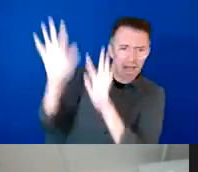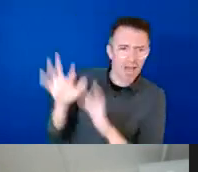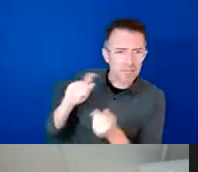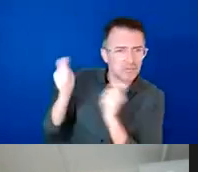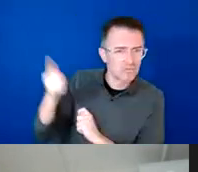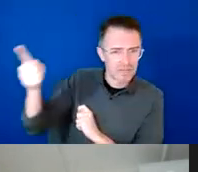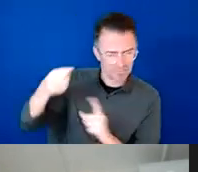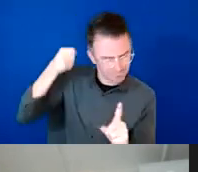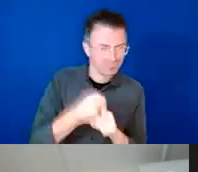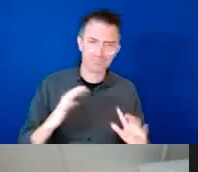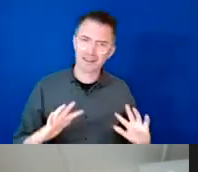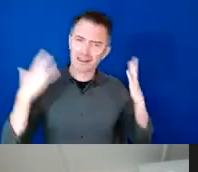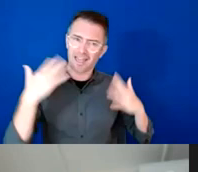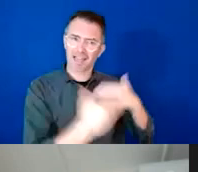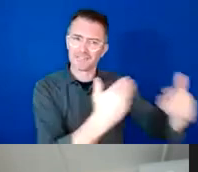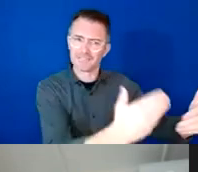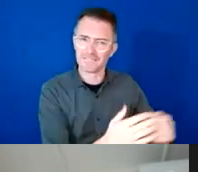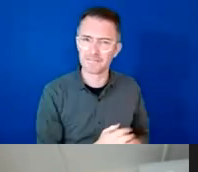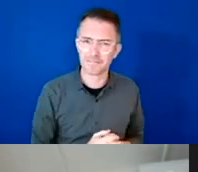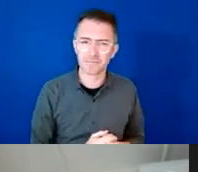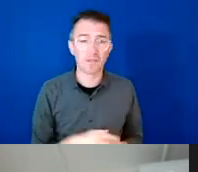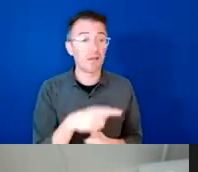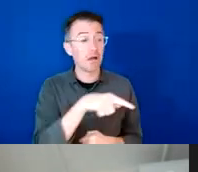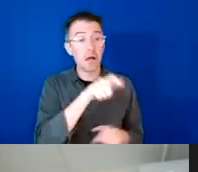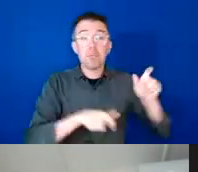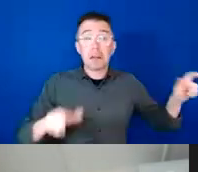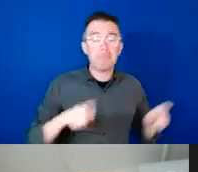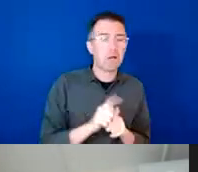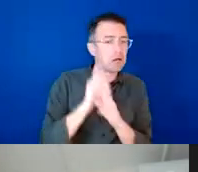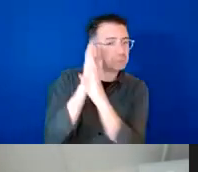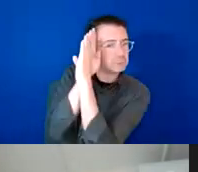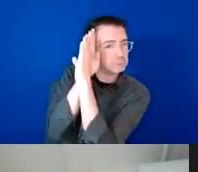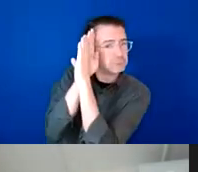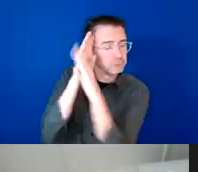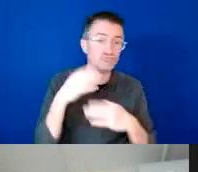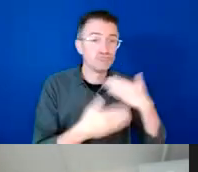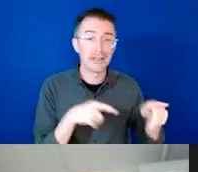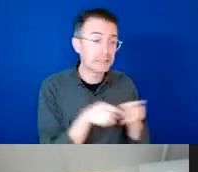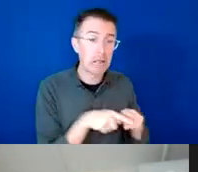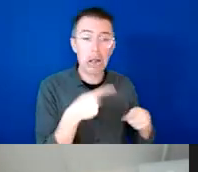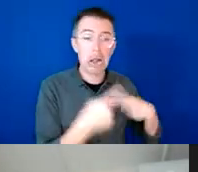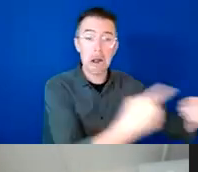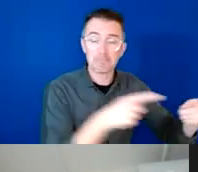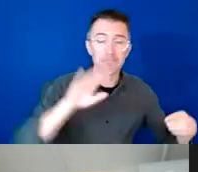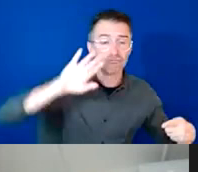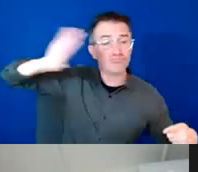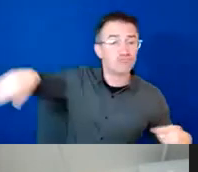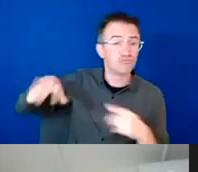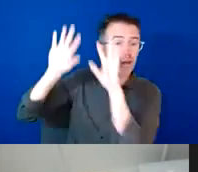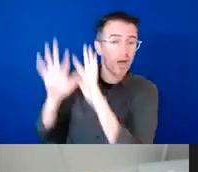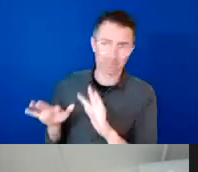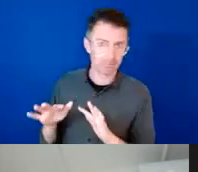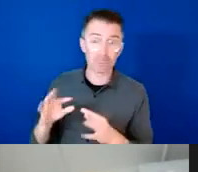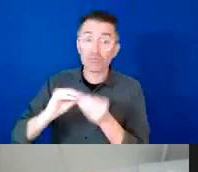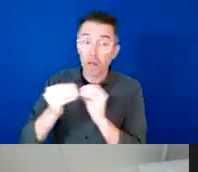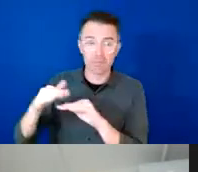extreme child marriage will increase following a natural disaster women are the greater risk to become victim of the domestic and